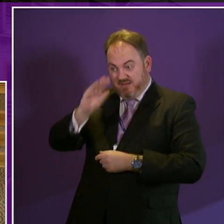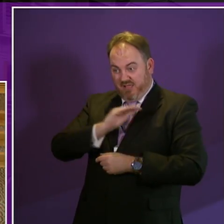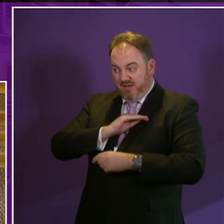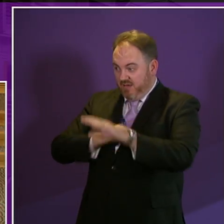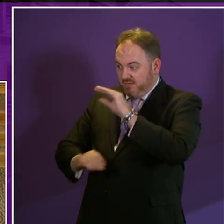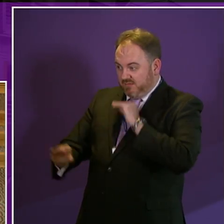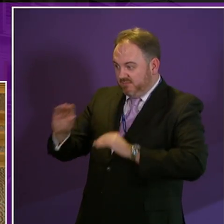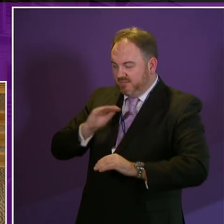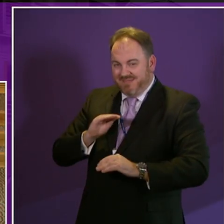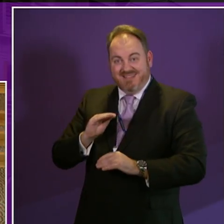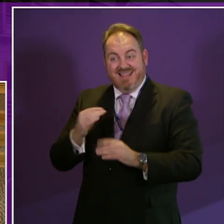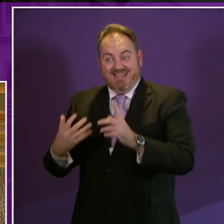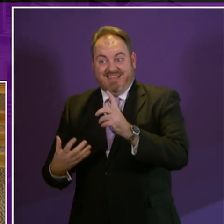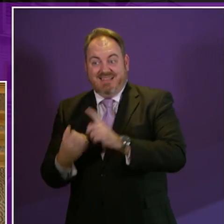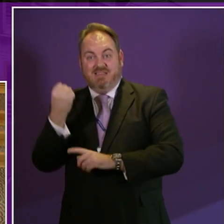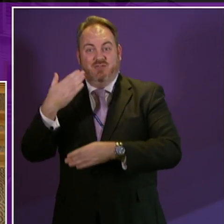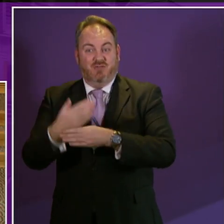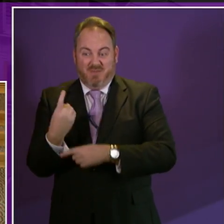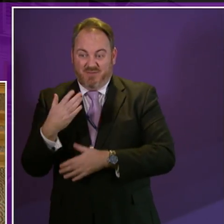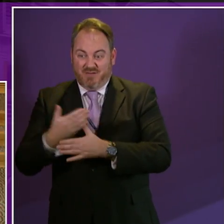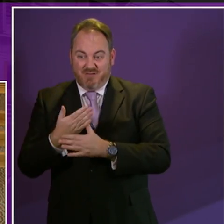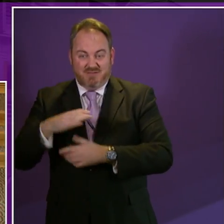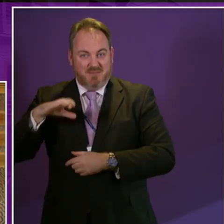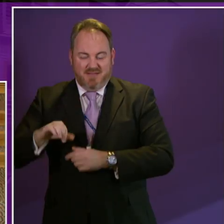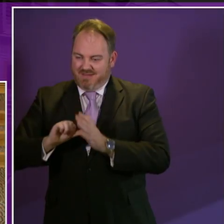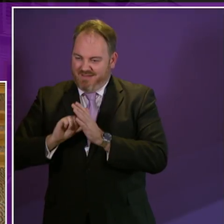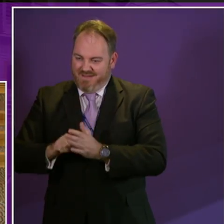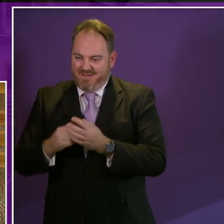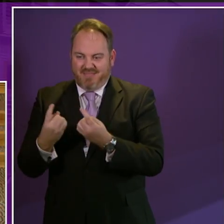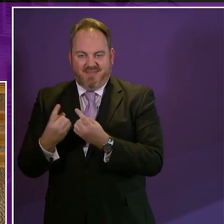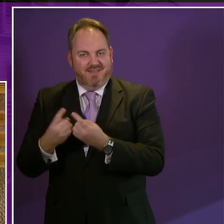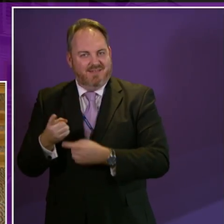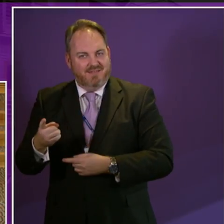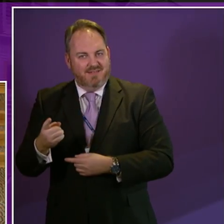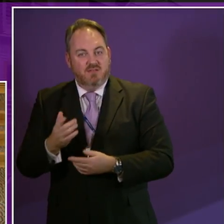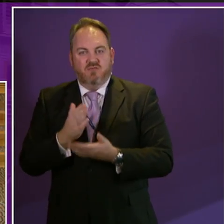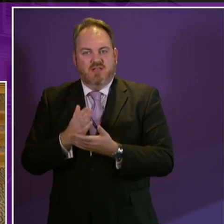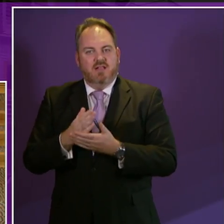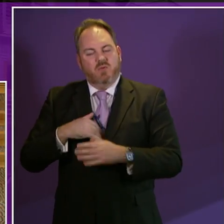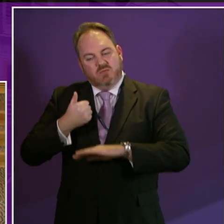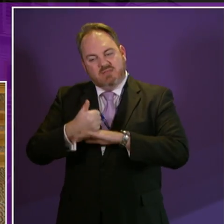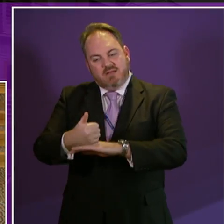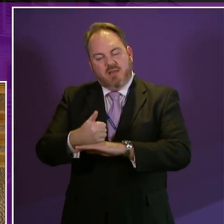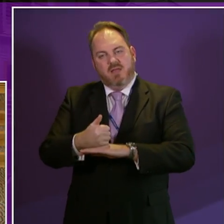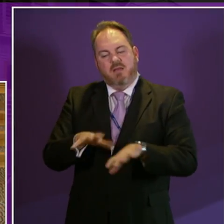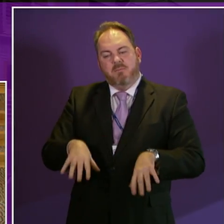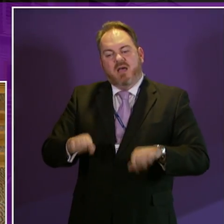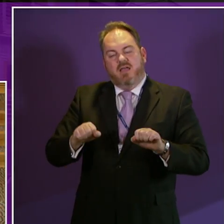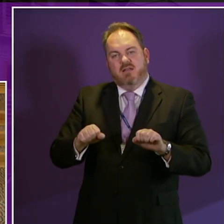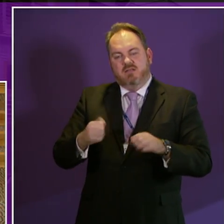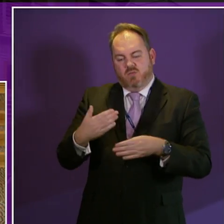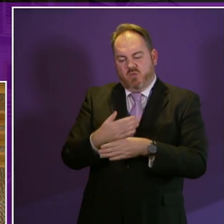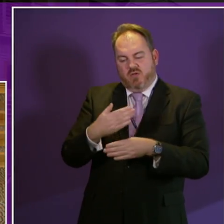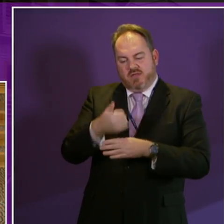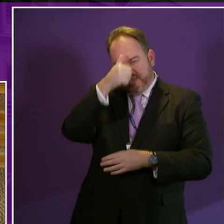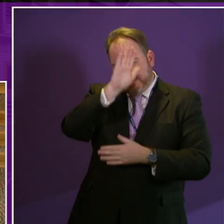work that is the barrier that can affect future work and life chances. So a new work experience pilot for young disabled